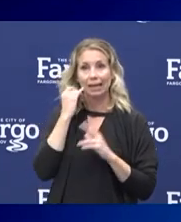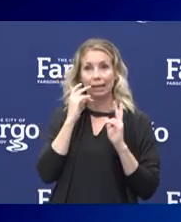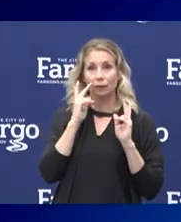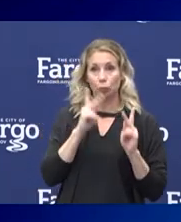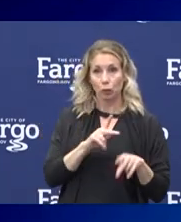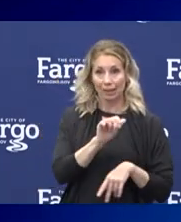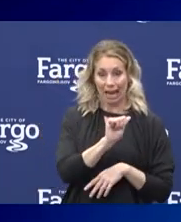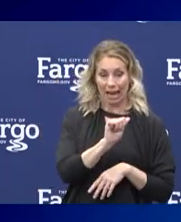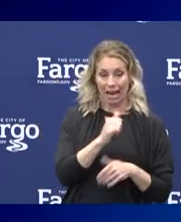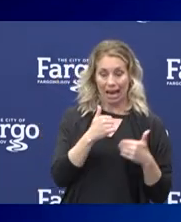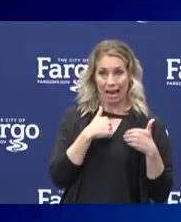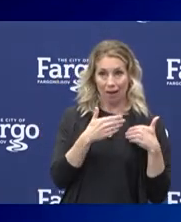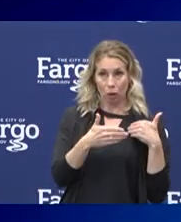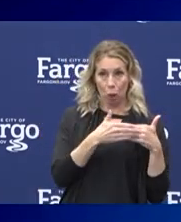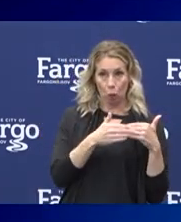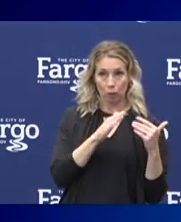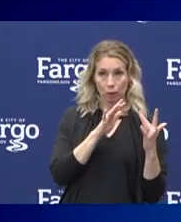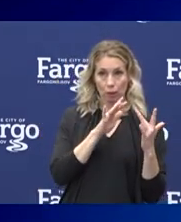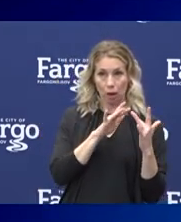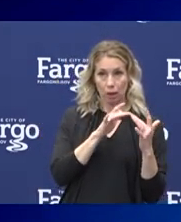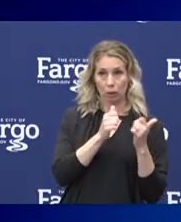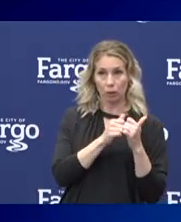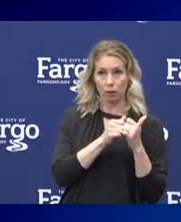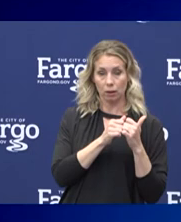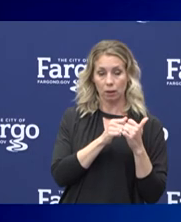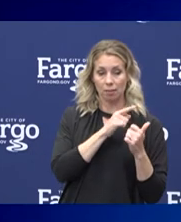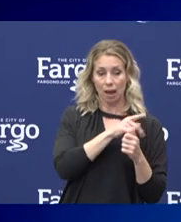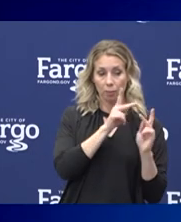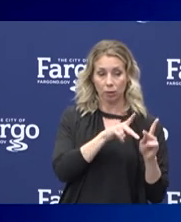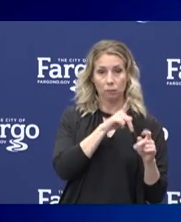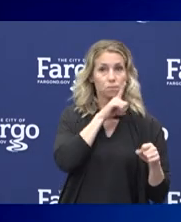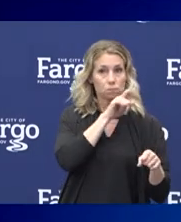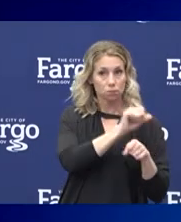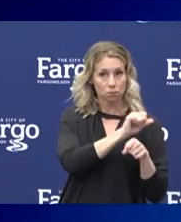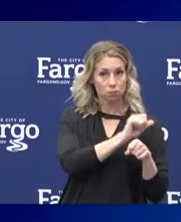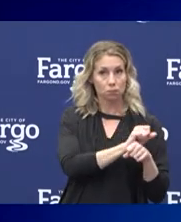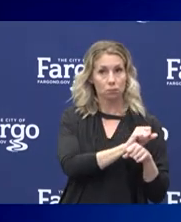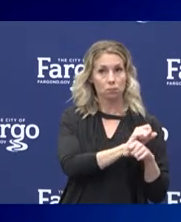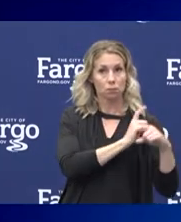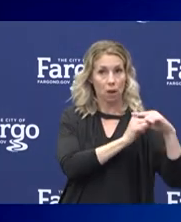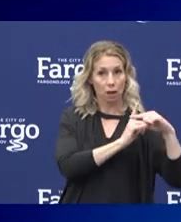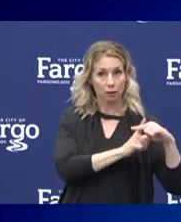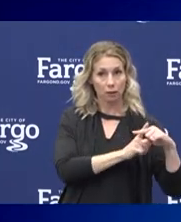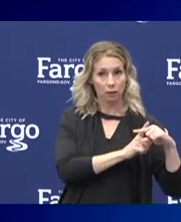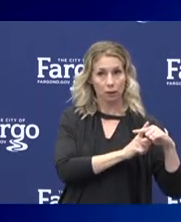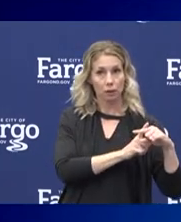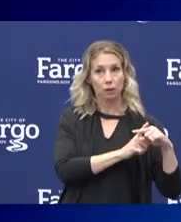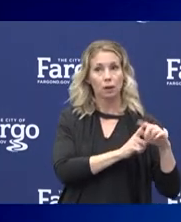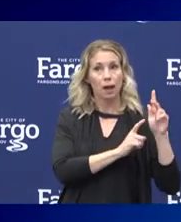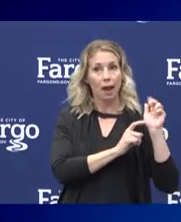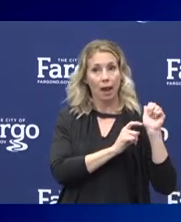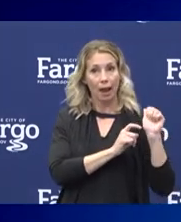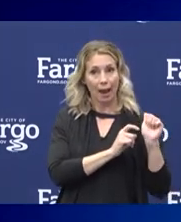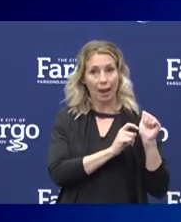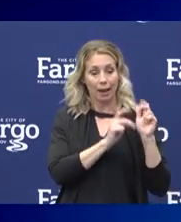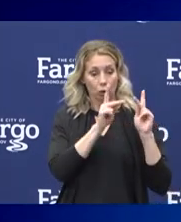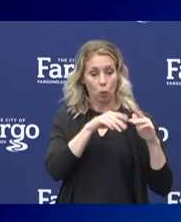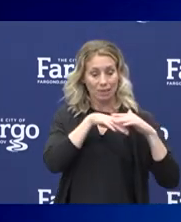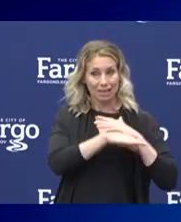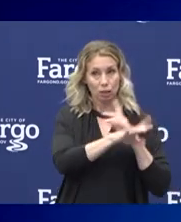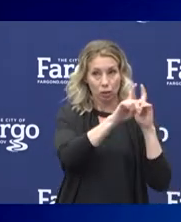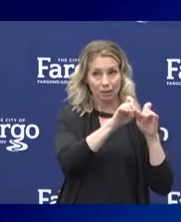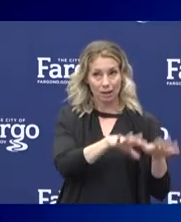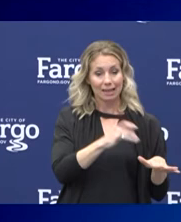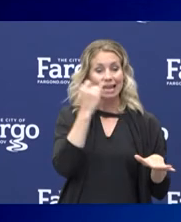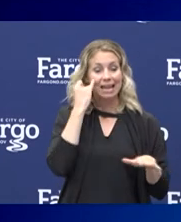close contact with a confirmed case of COVID-19, Person A should go into quarantine and get tested. If the test for Person A comes